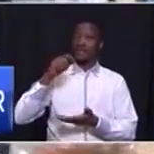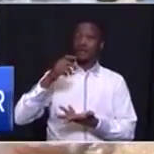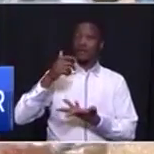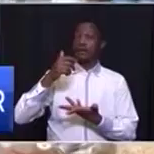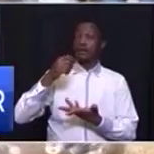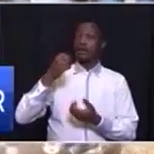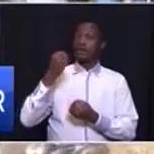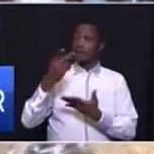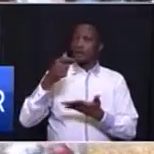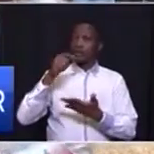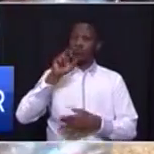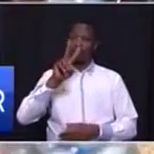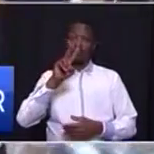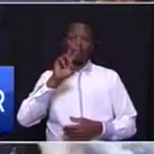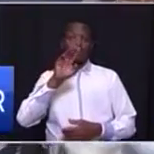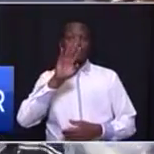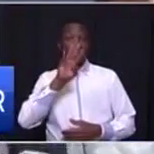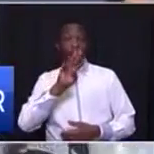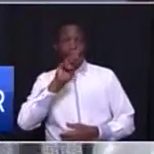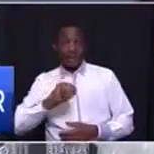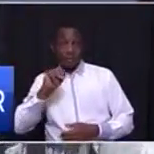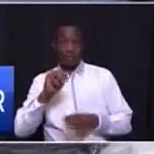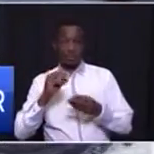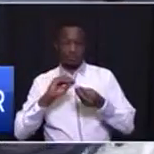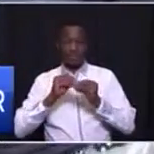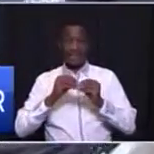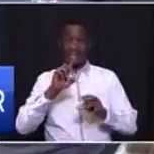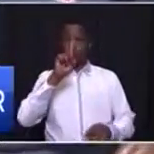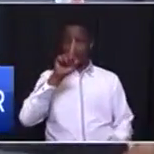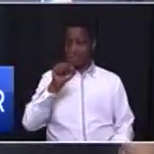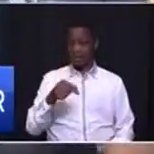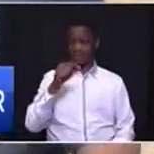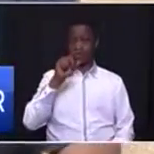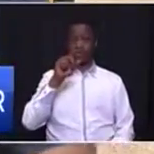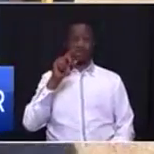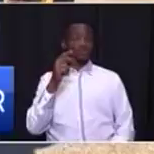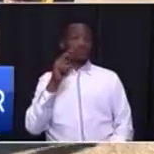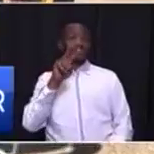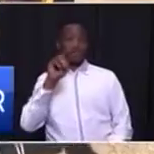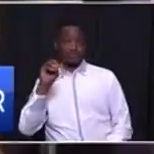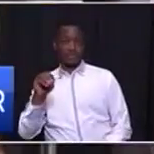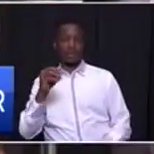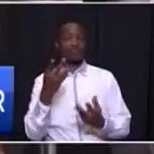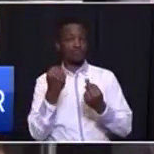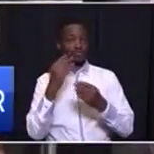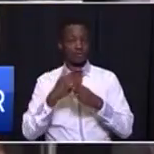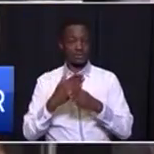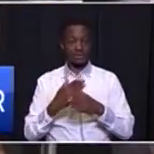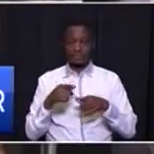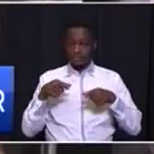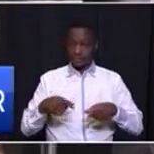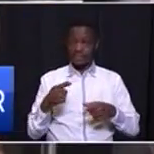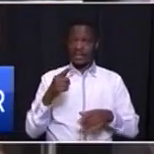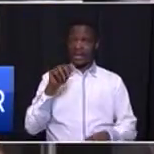creating 1,200 new jobs. In April this year, Nissan